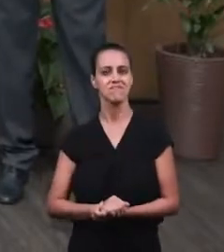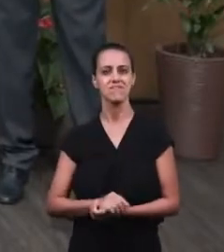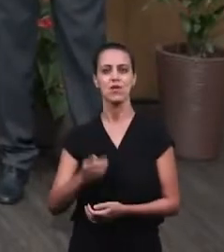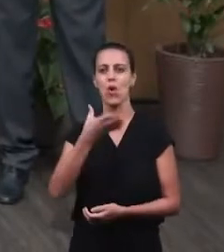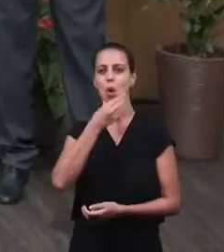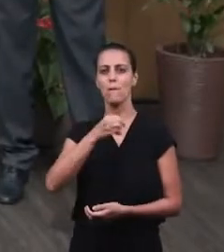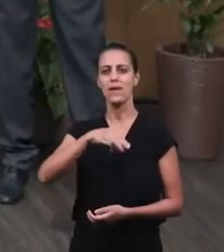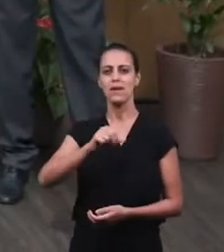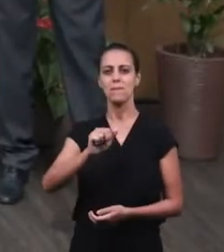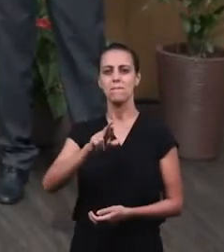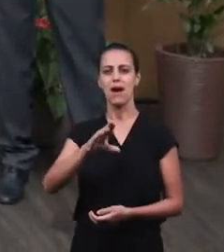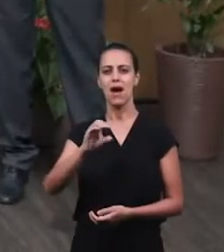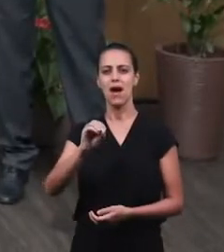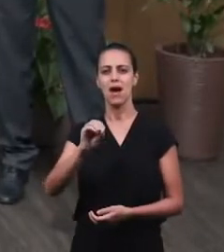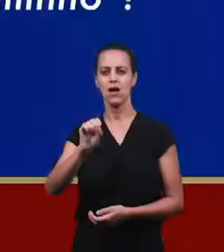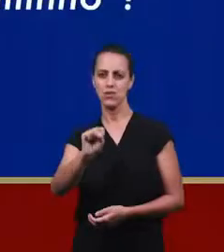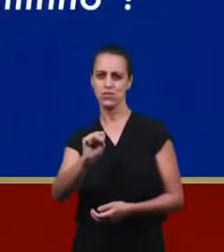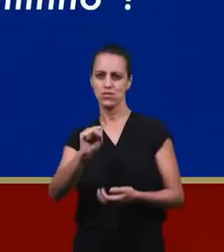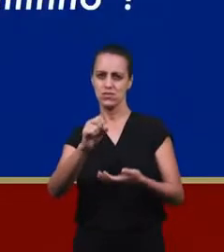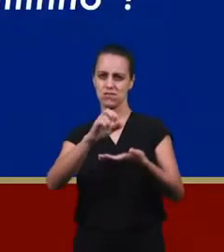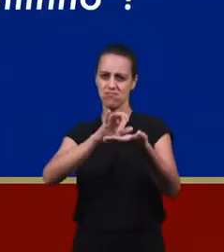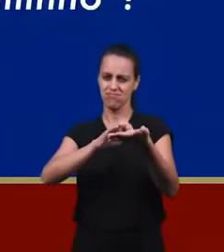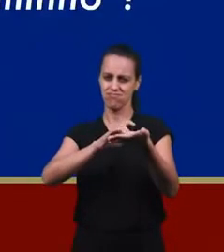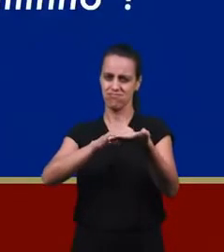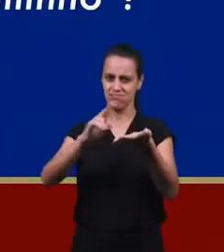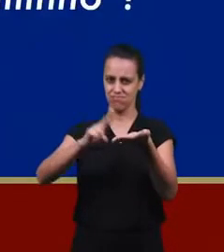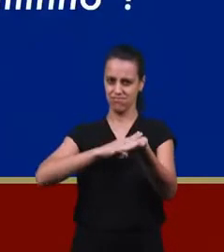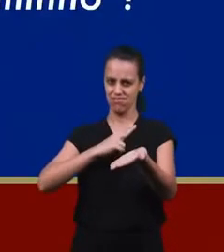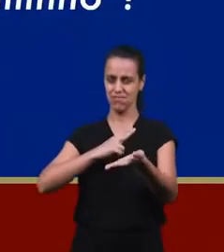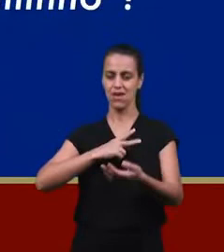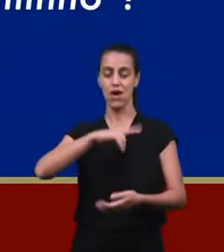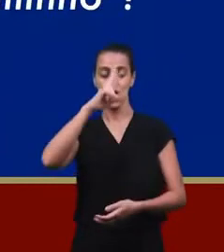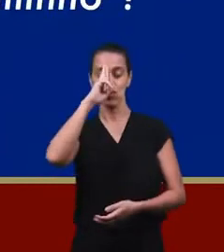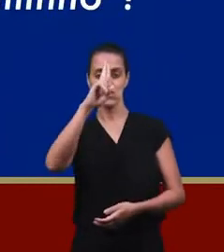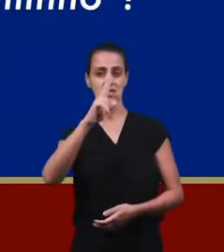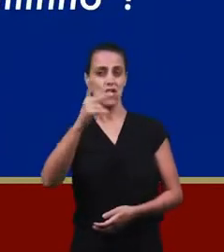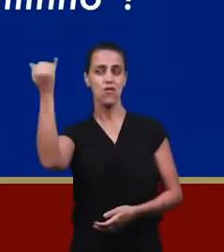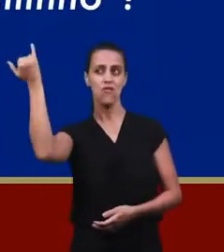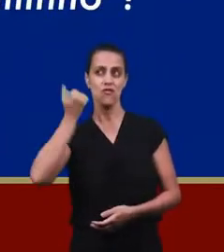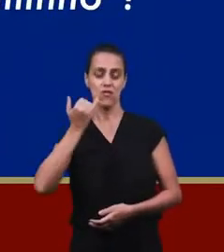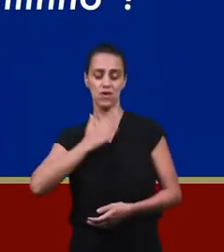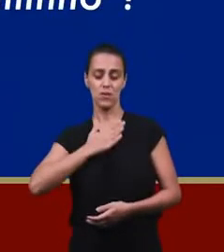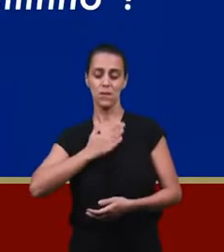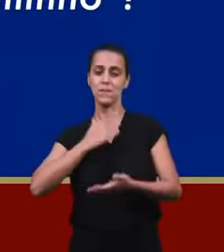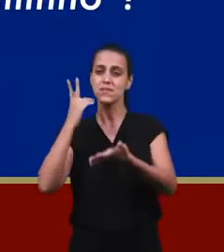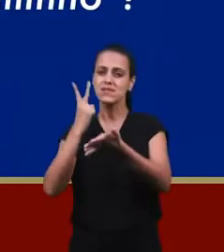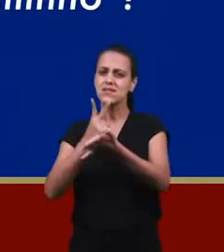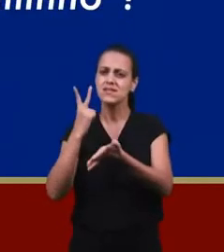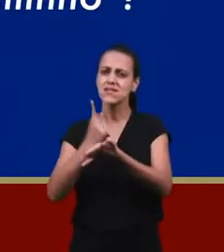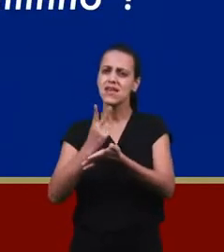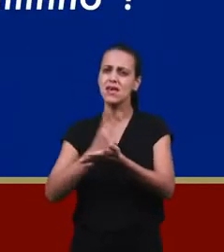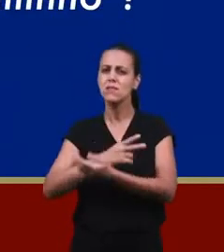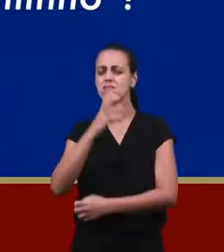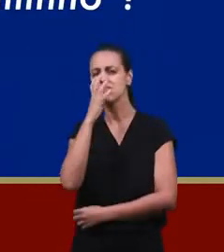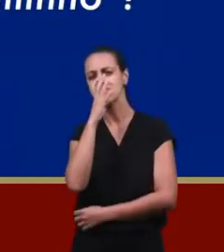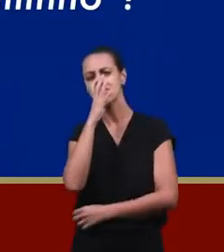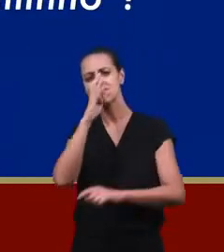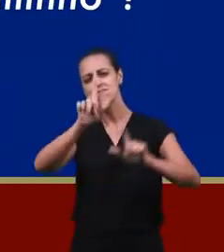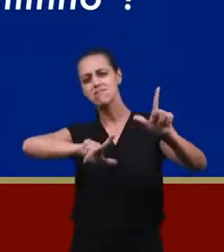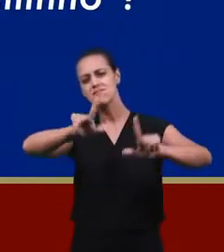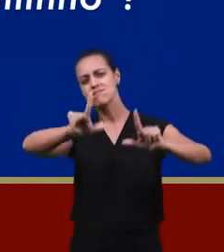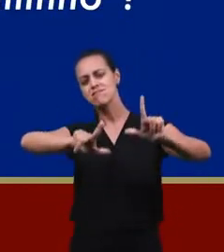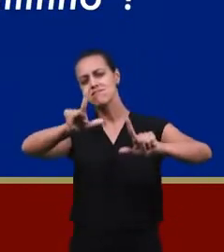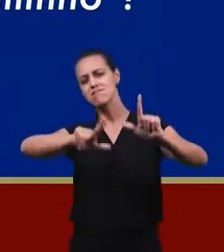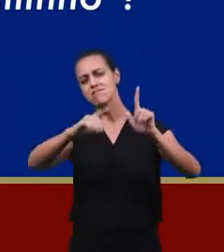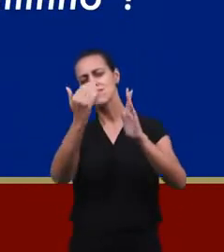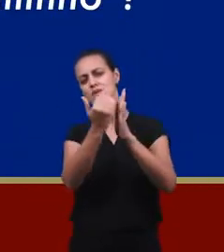Bahia, Brazil. Marcos Lazarus said, The Lord speaks to me every time I watch the program.